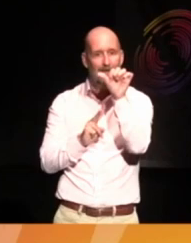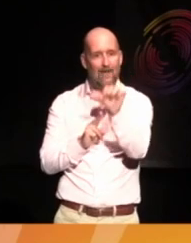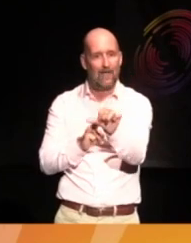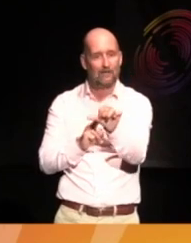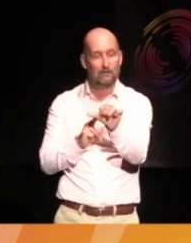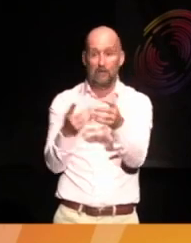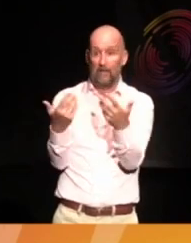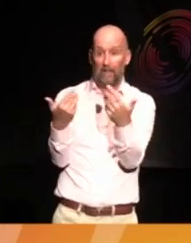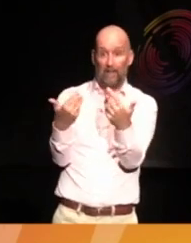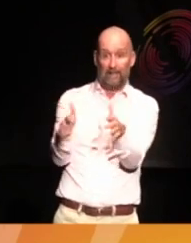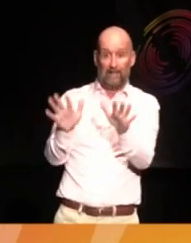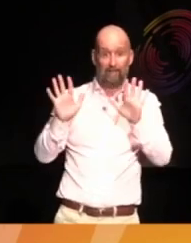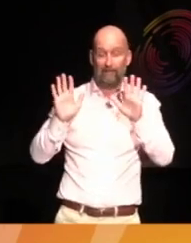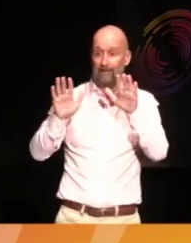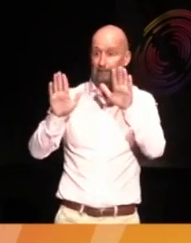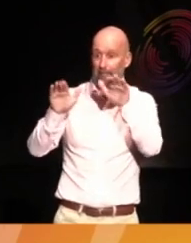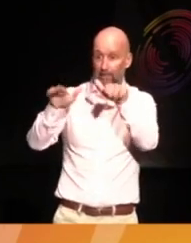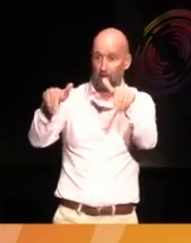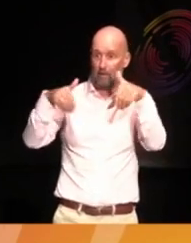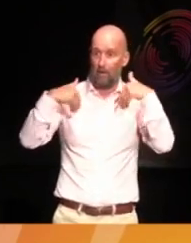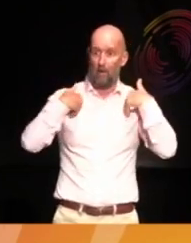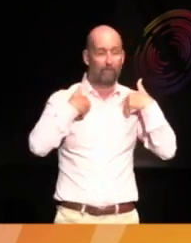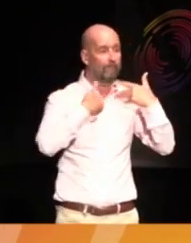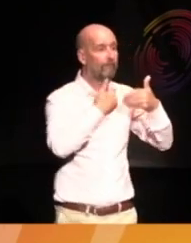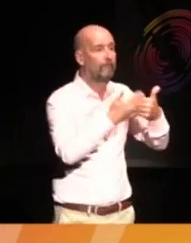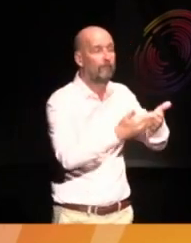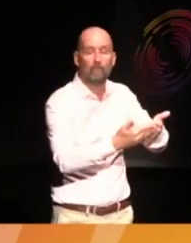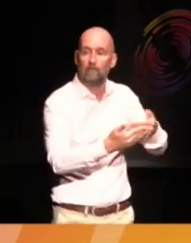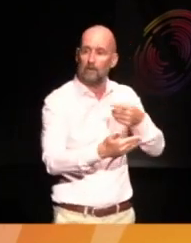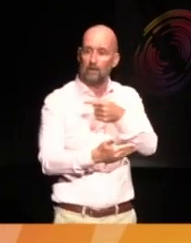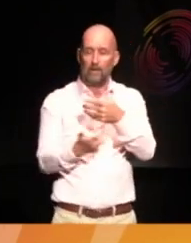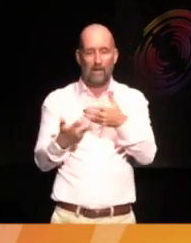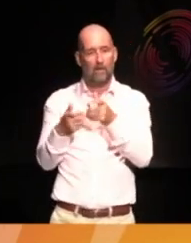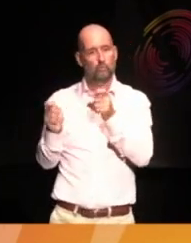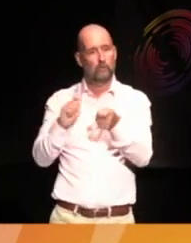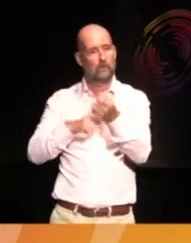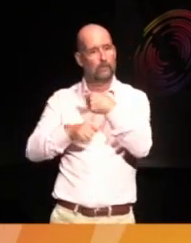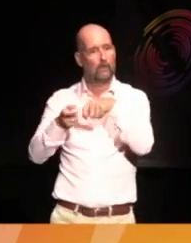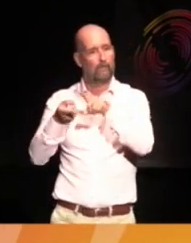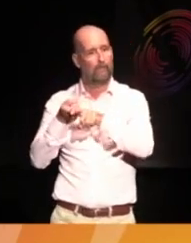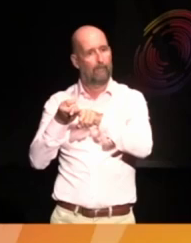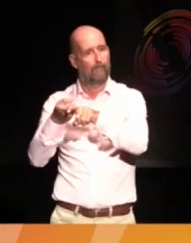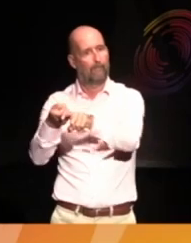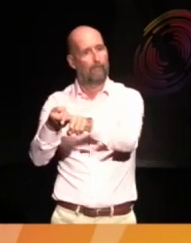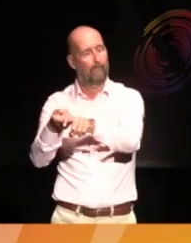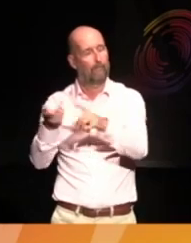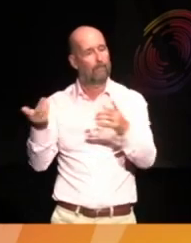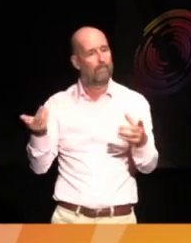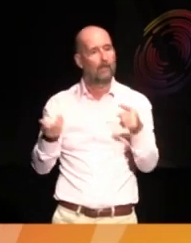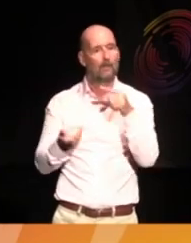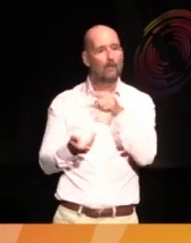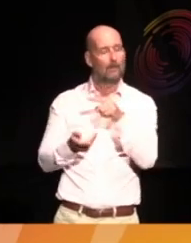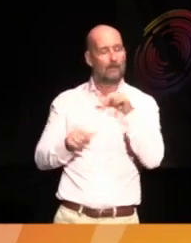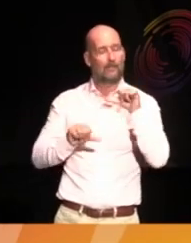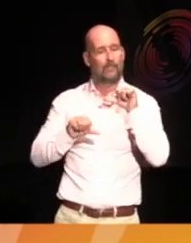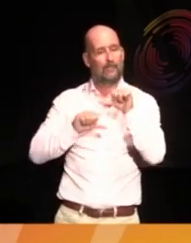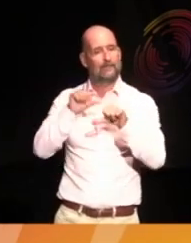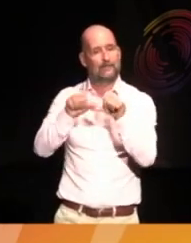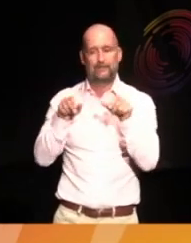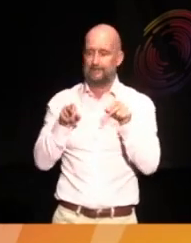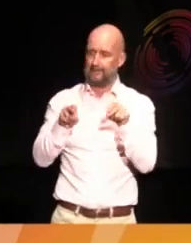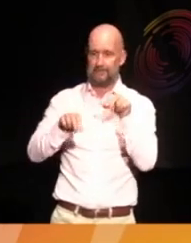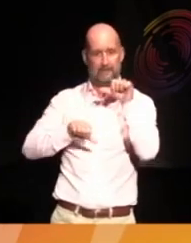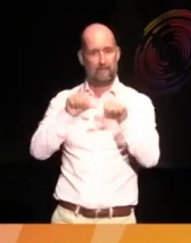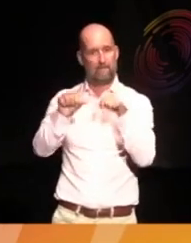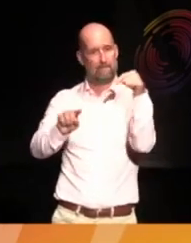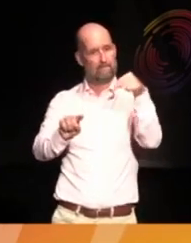do we just leave people? What's that about? How do we change this? So, for me, the systemic bit, that's